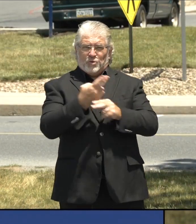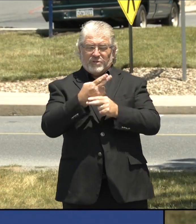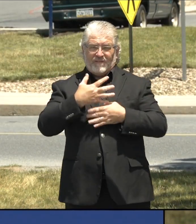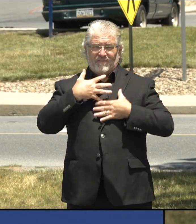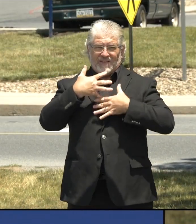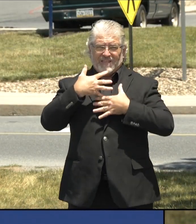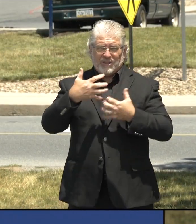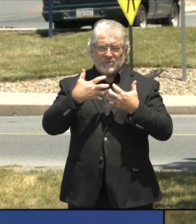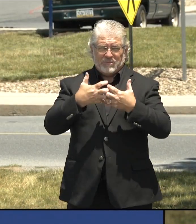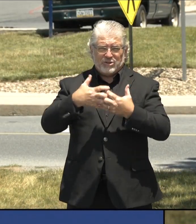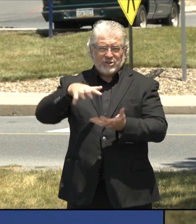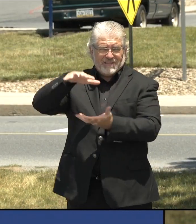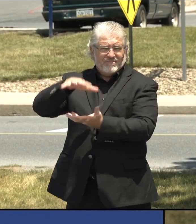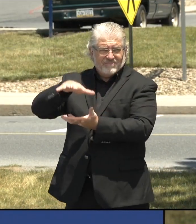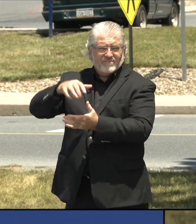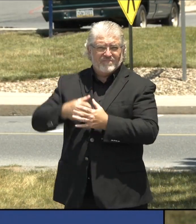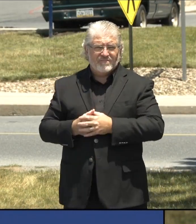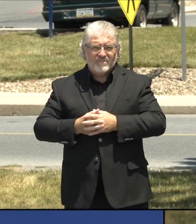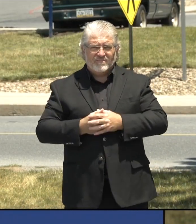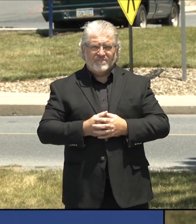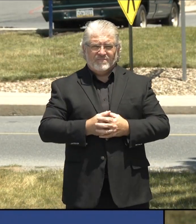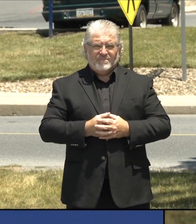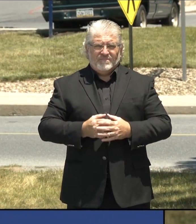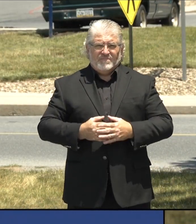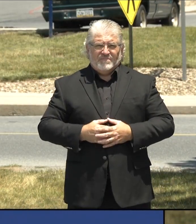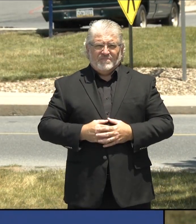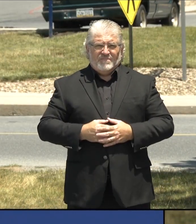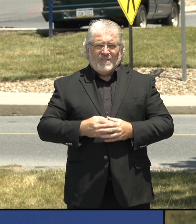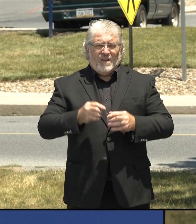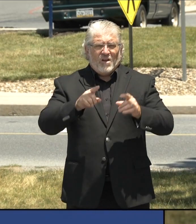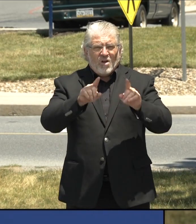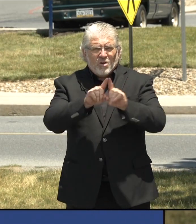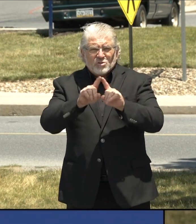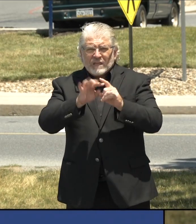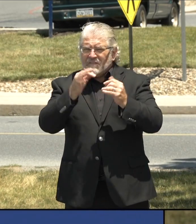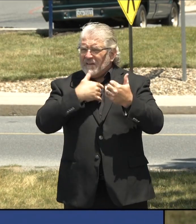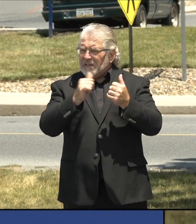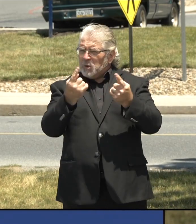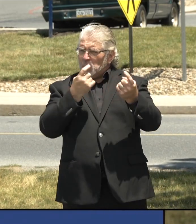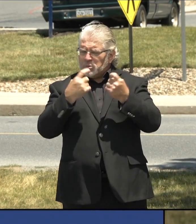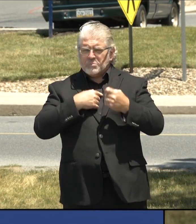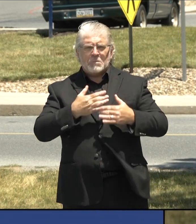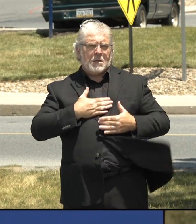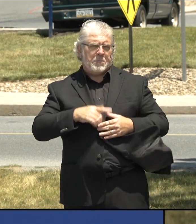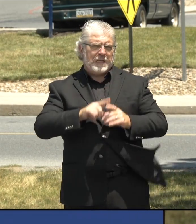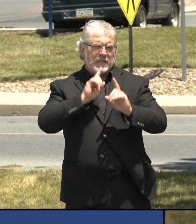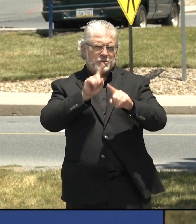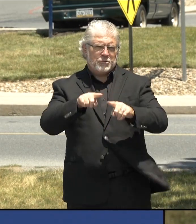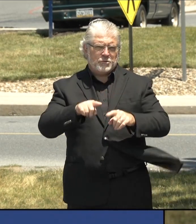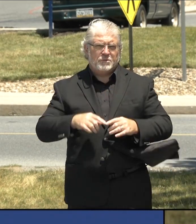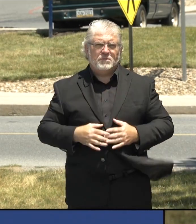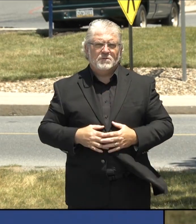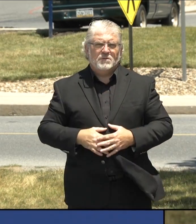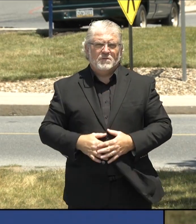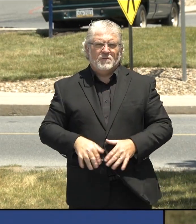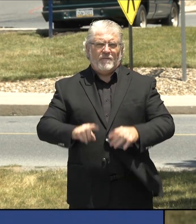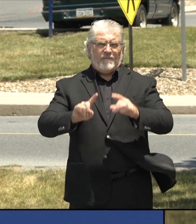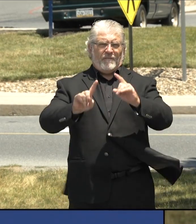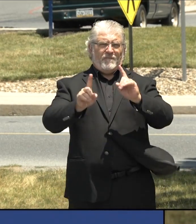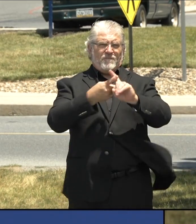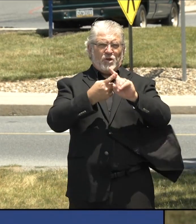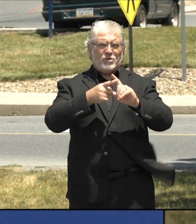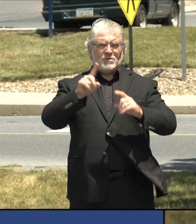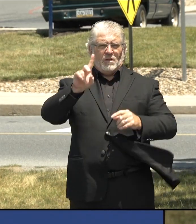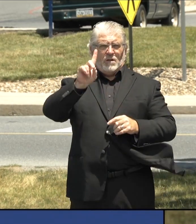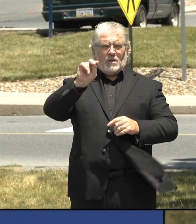pandemic. I'll be happy to answer any questions at the conclusion. First, as Doug Knightig mentioned earlier, UPMC is leading the way with